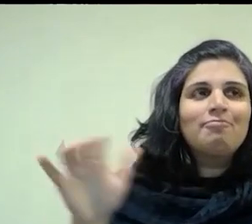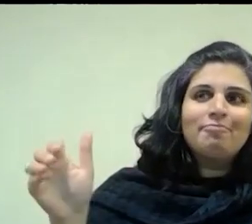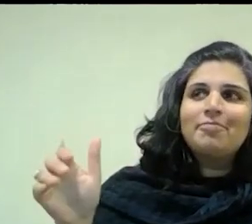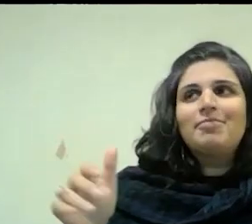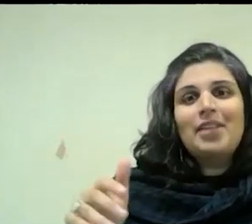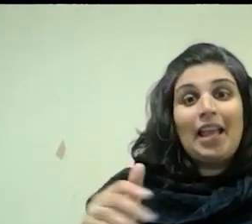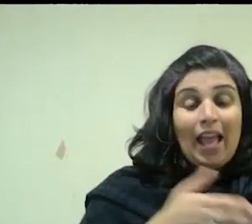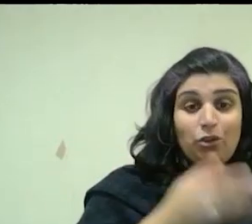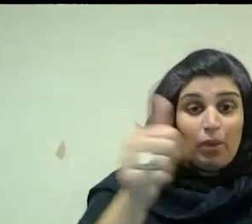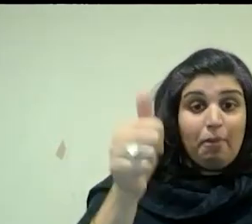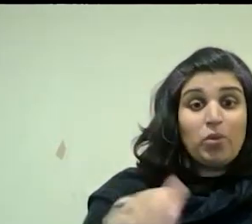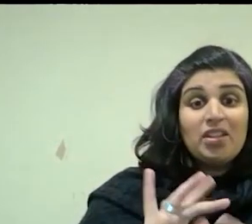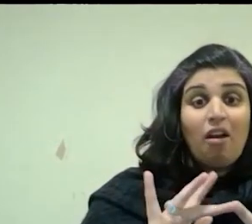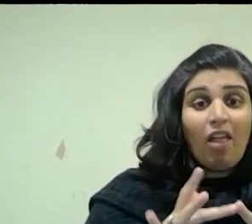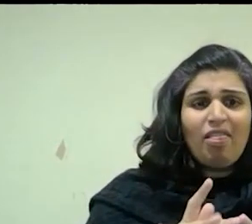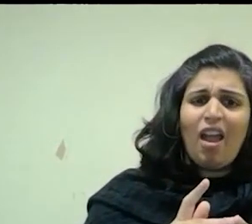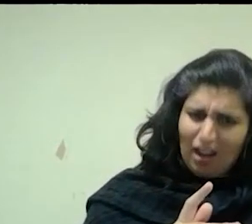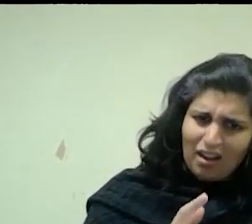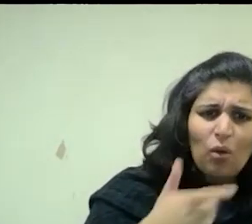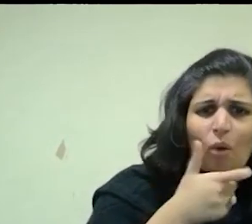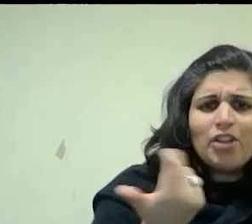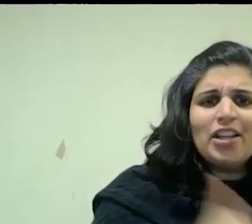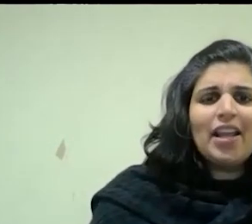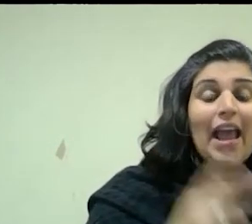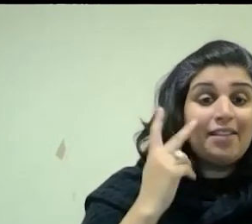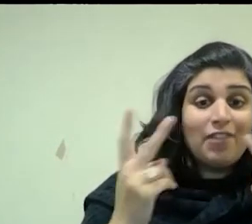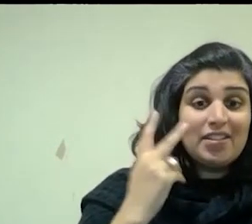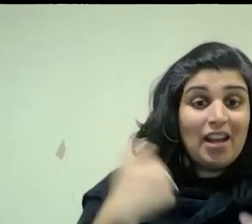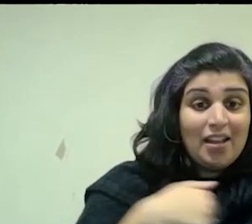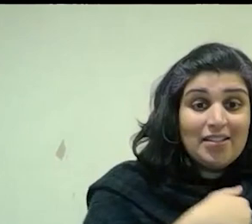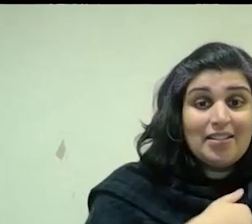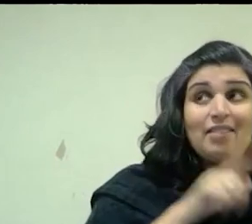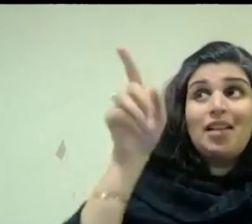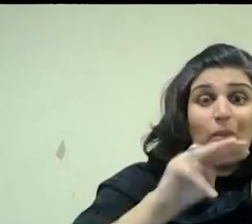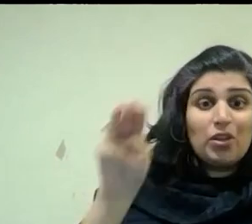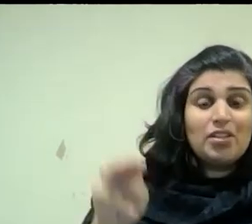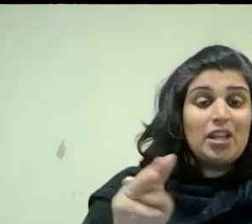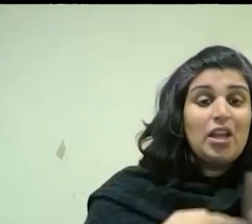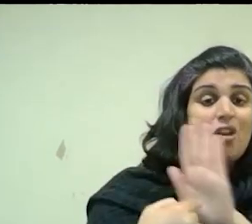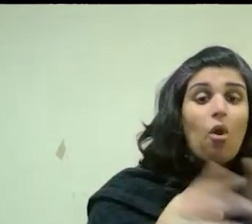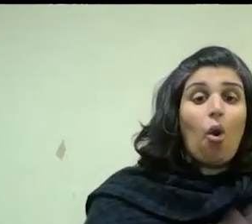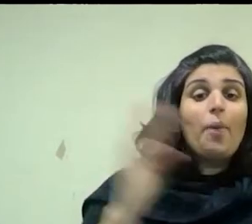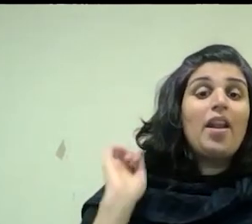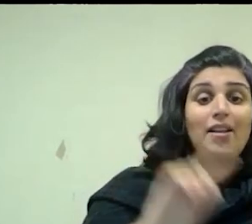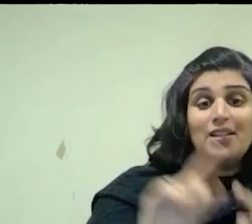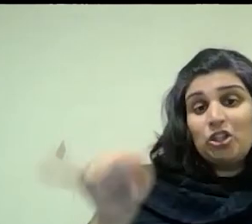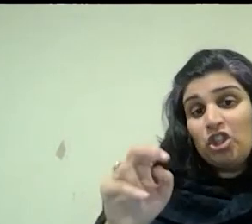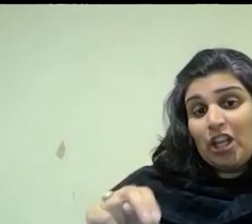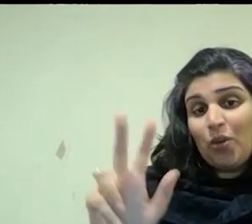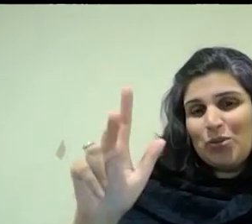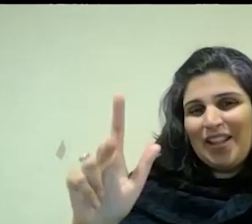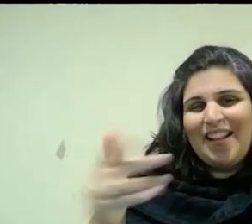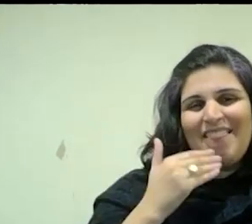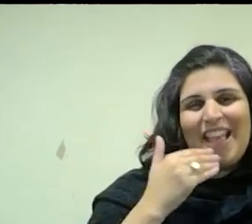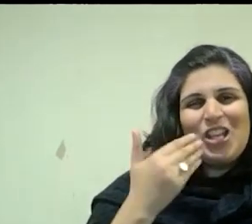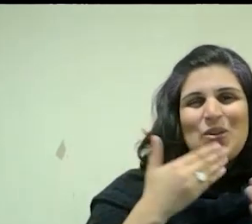posted online and to come visit us at the museum. The show is open until January 23rd. All right, thank you and